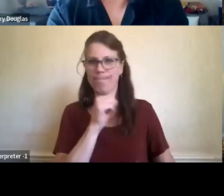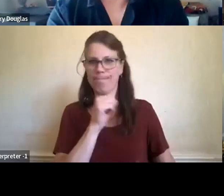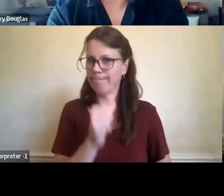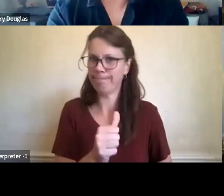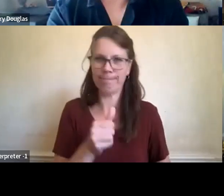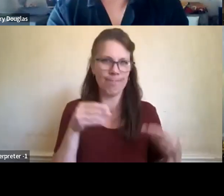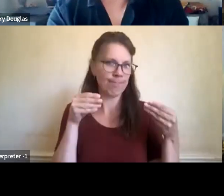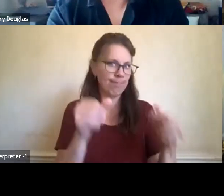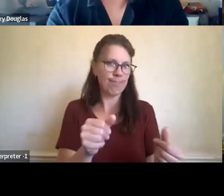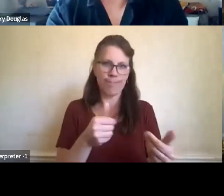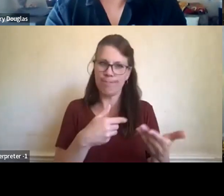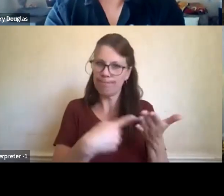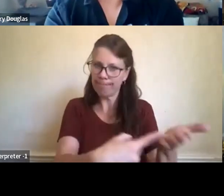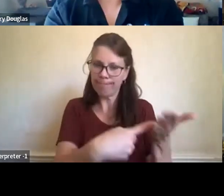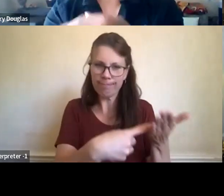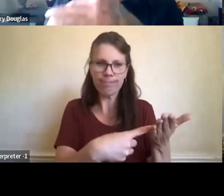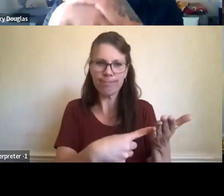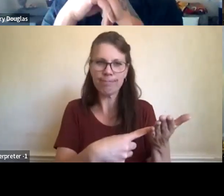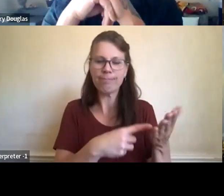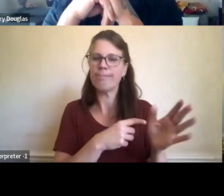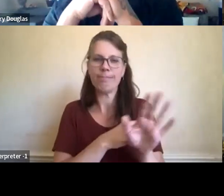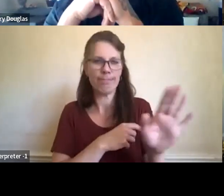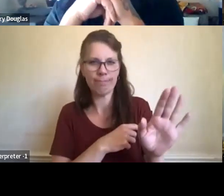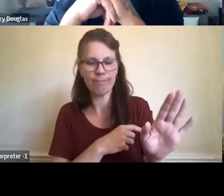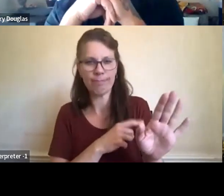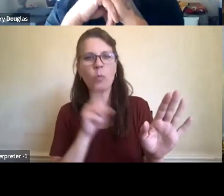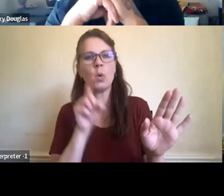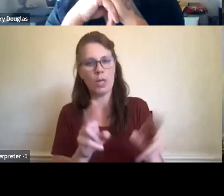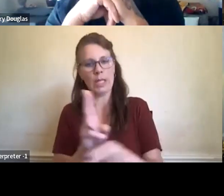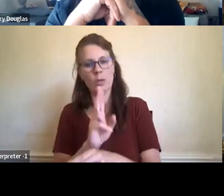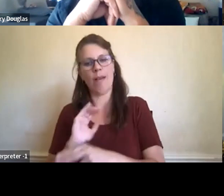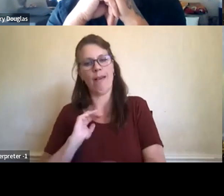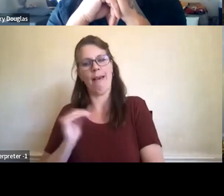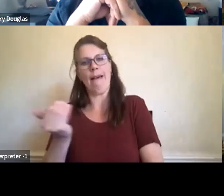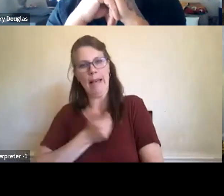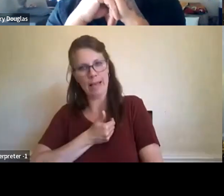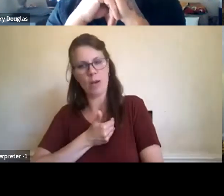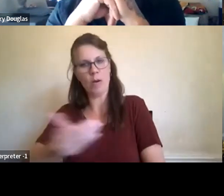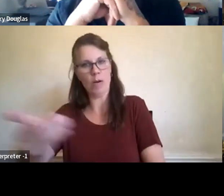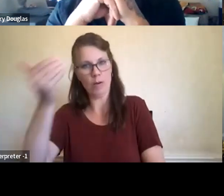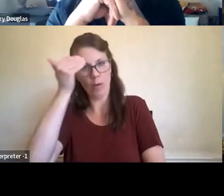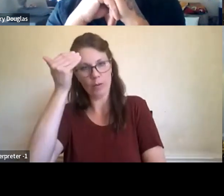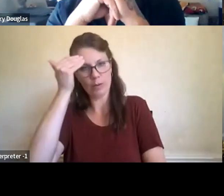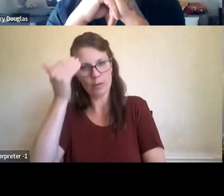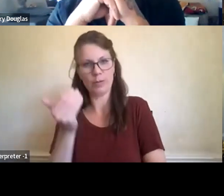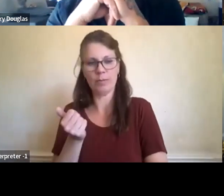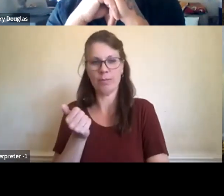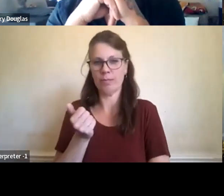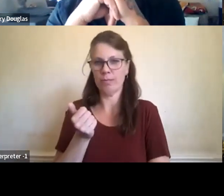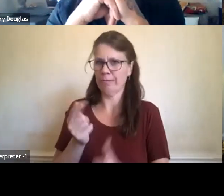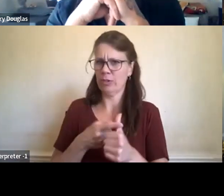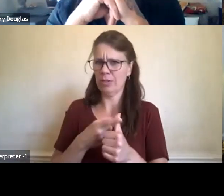you know, just center us, center our knowledges. And I think Western science is only, uh, you know,